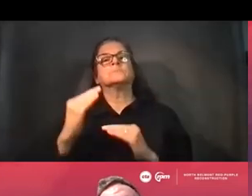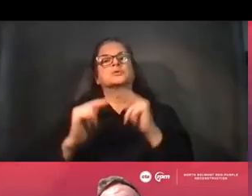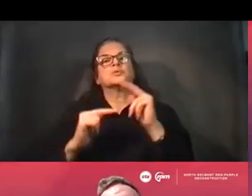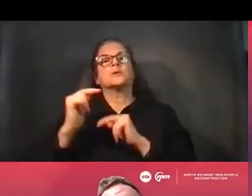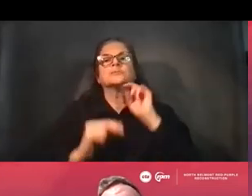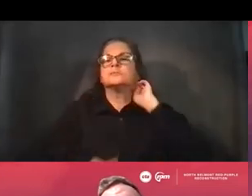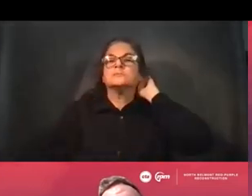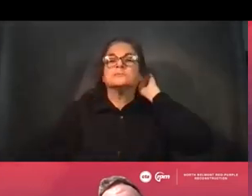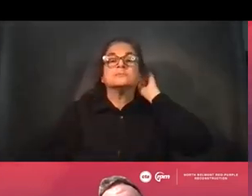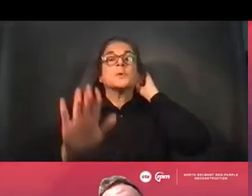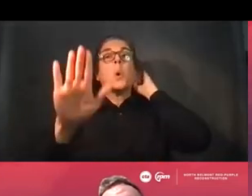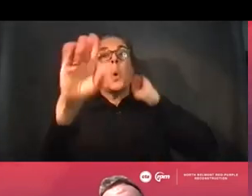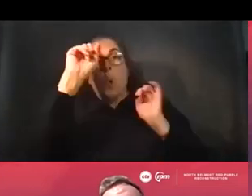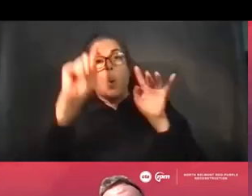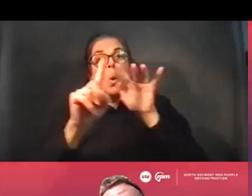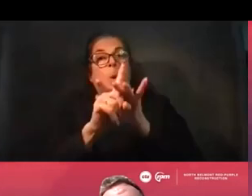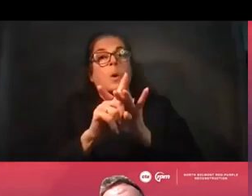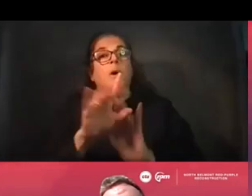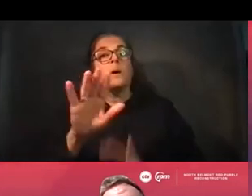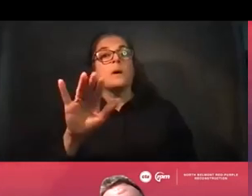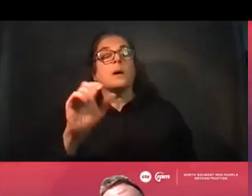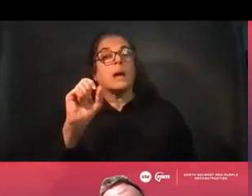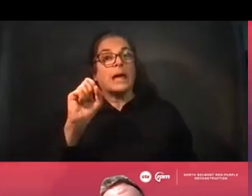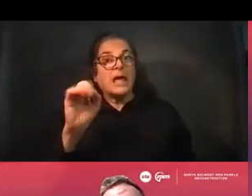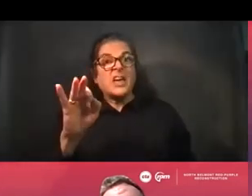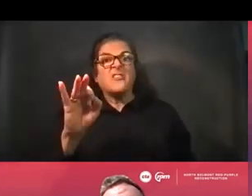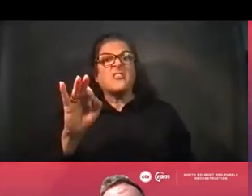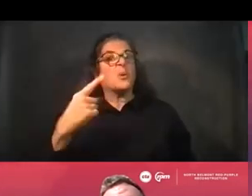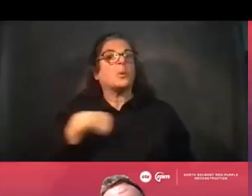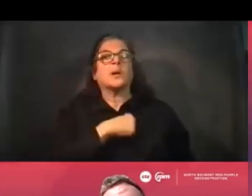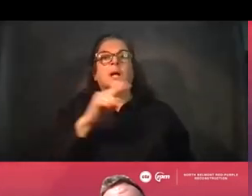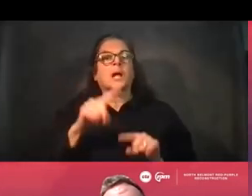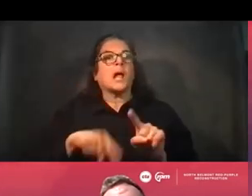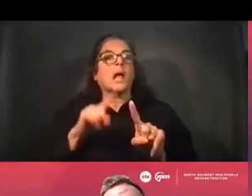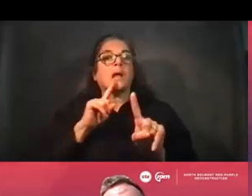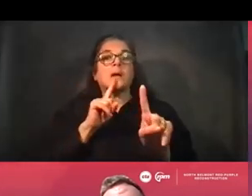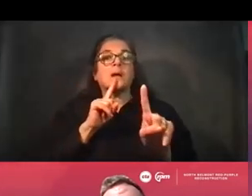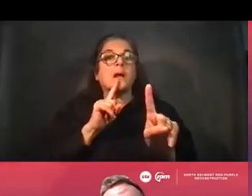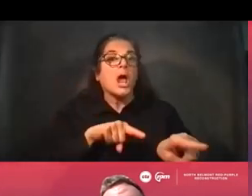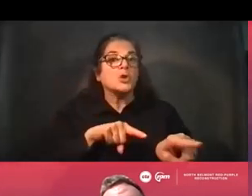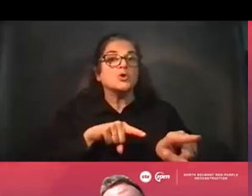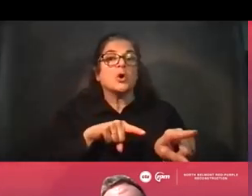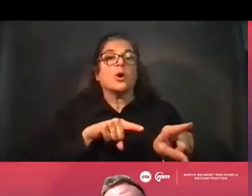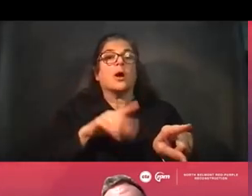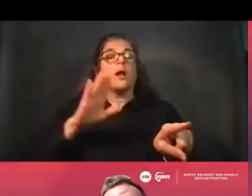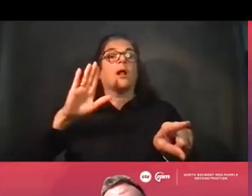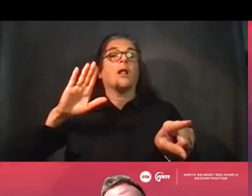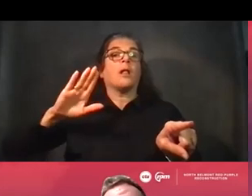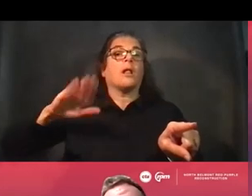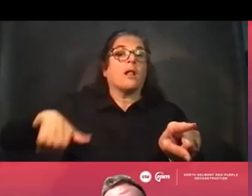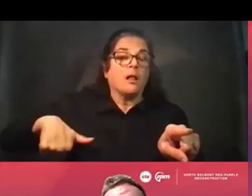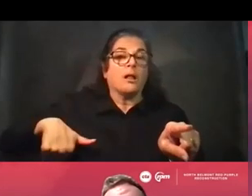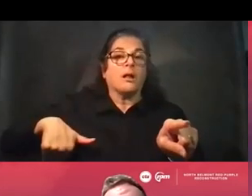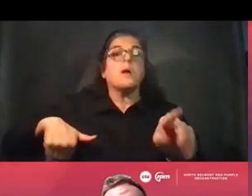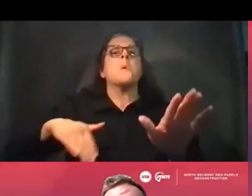Oh, and I should mention, if your question is not answered during the Q&A, don't worry. We're going to be posting a full Q&A